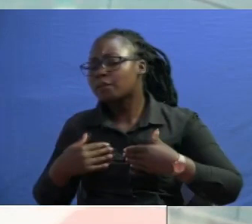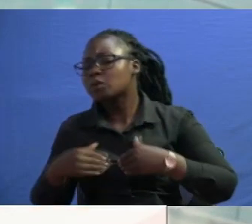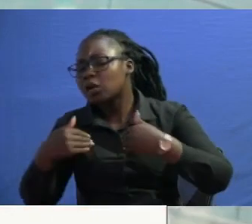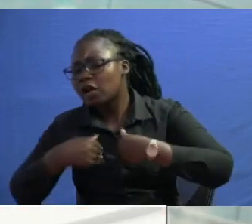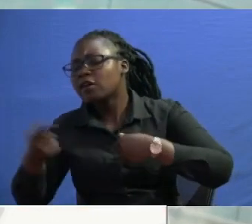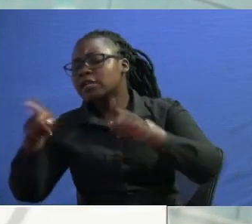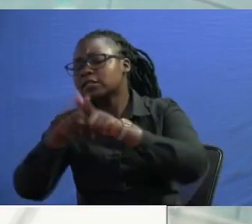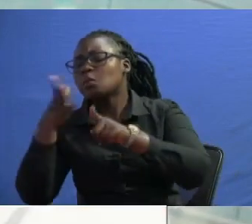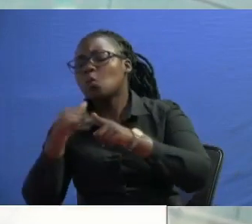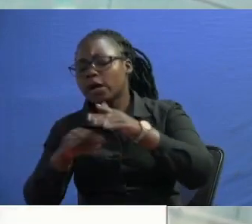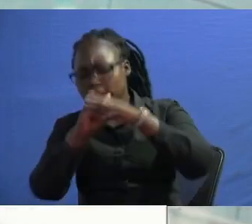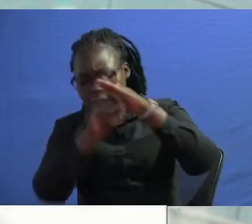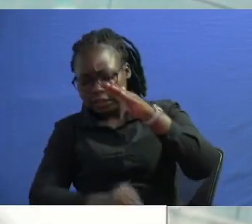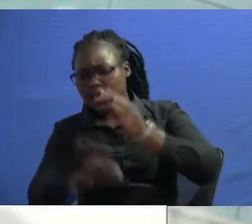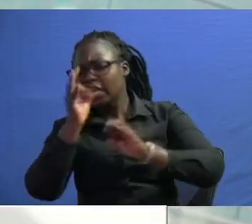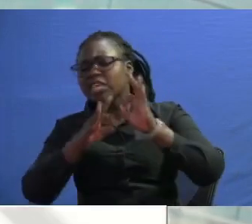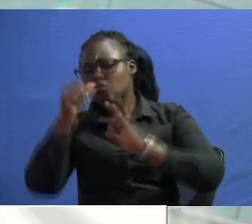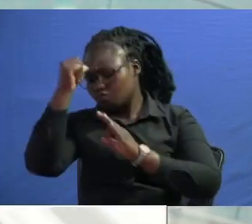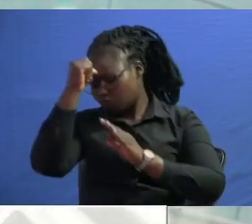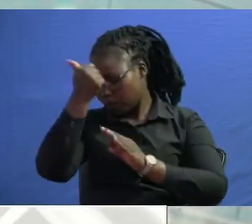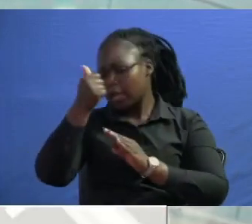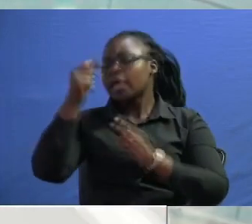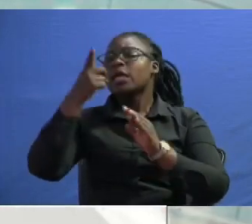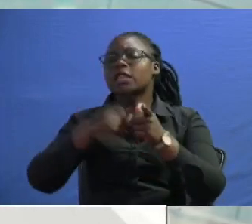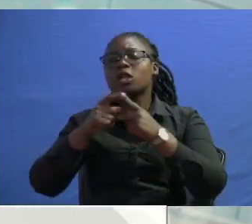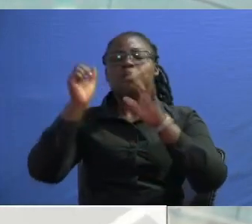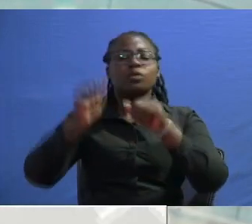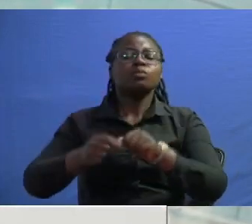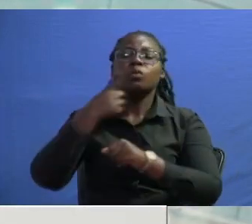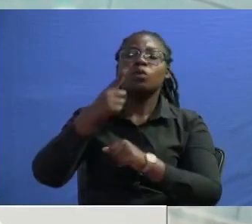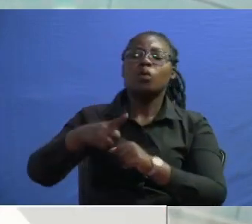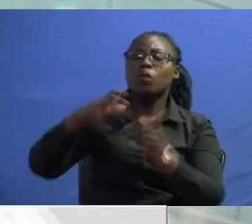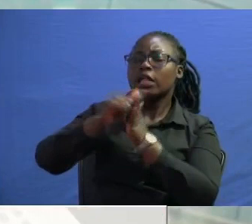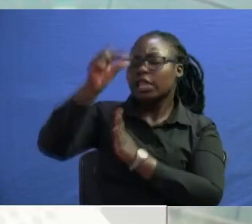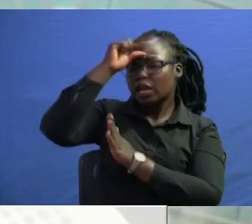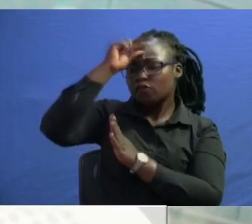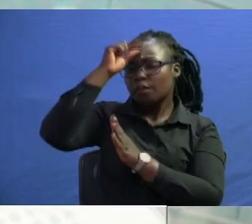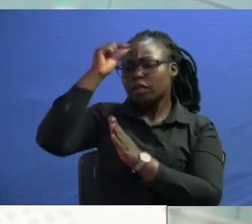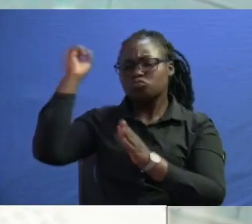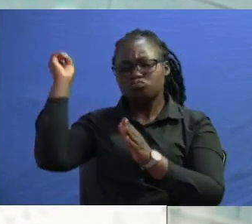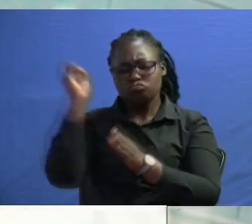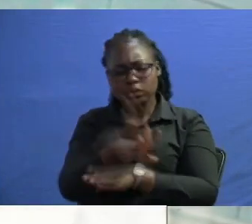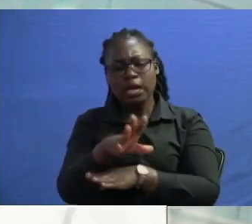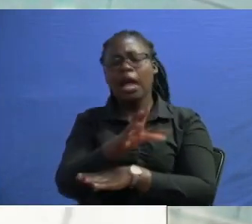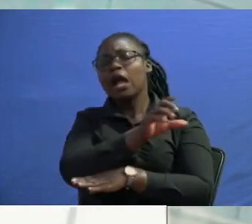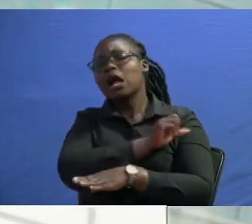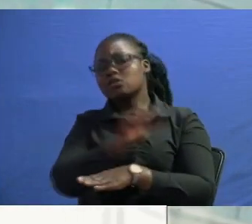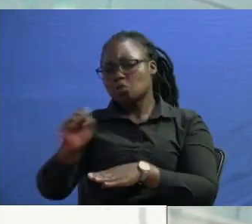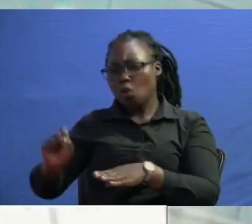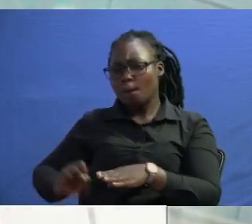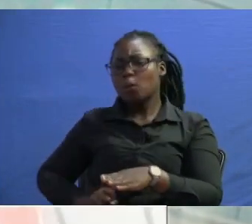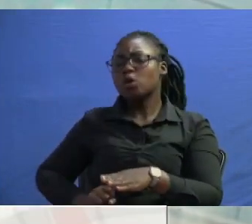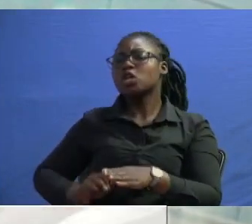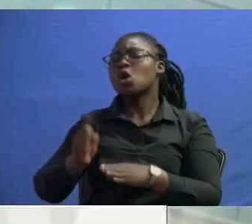if they really were clever they should have known that the government is throwing to them a solomonic opinion